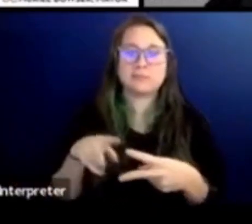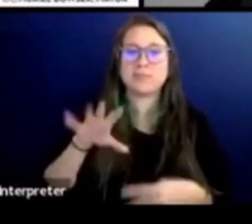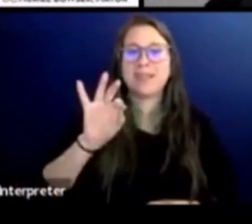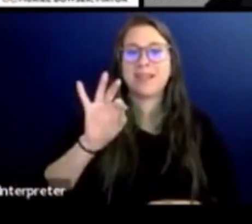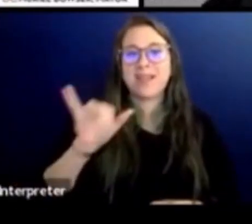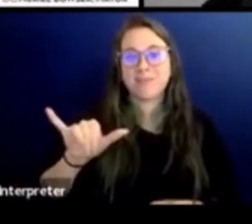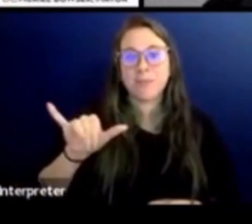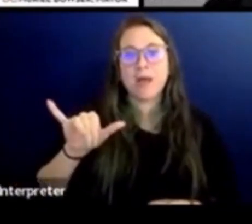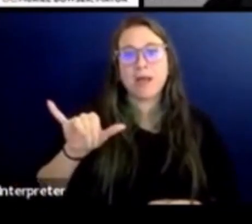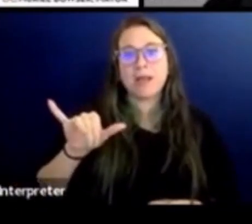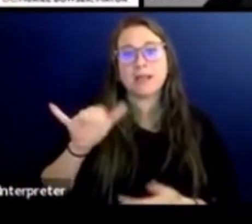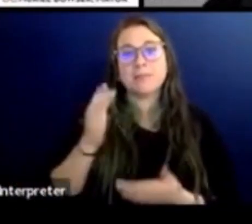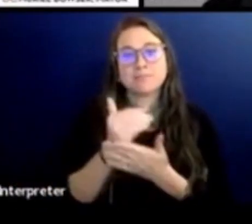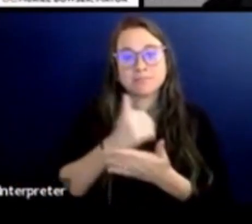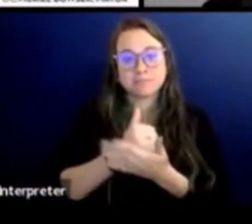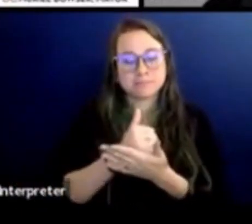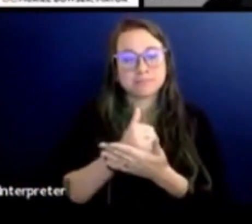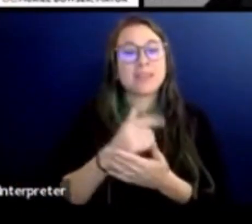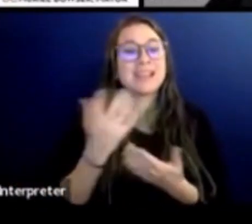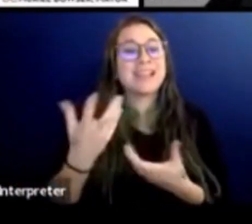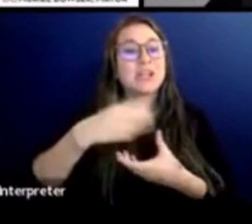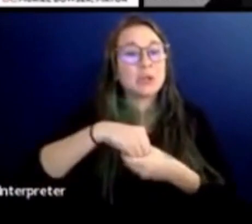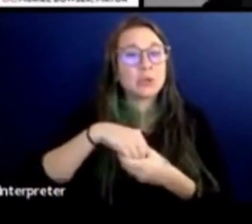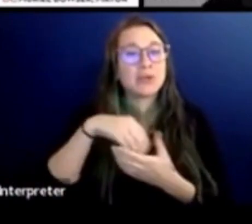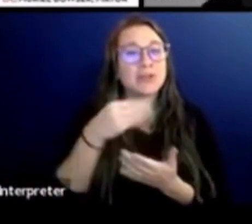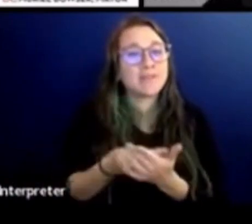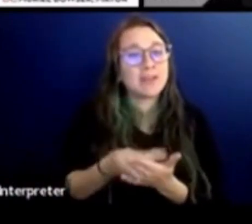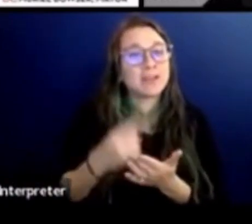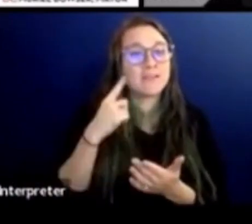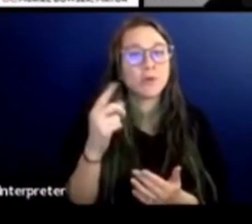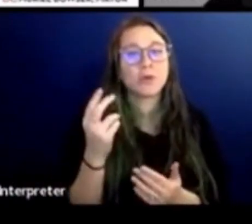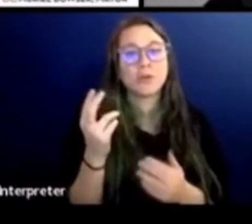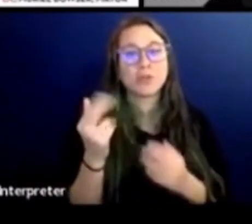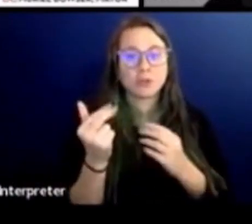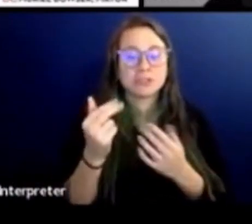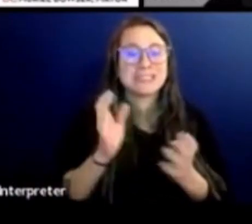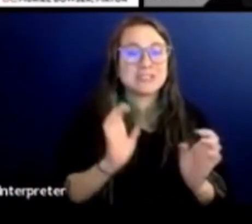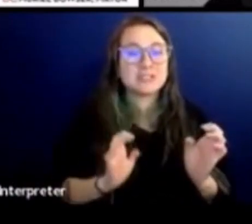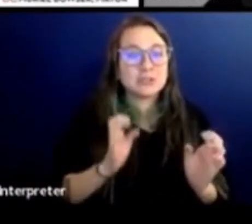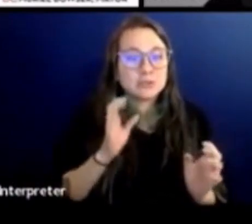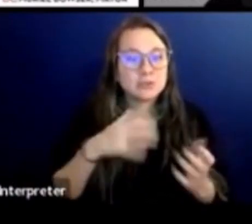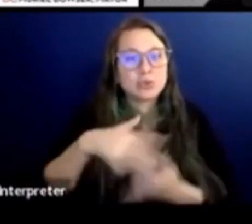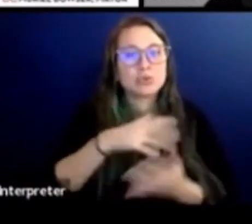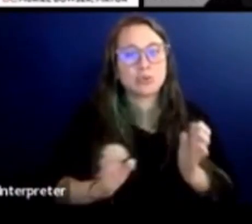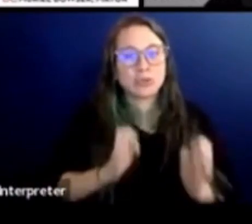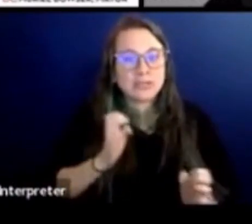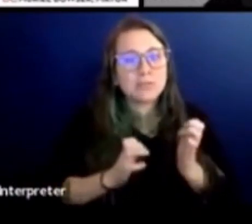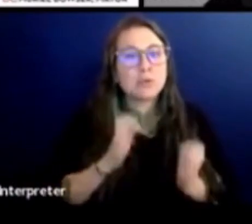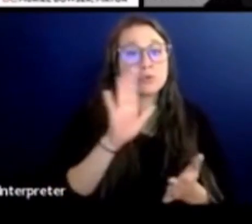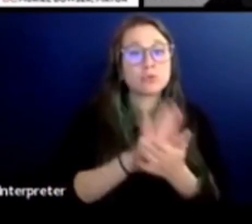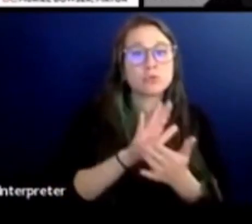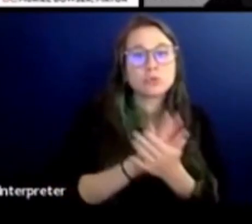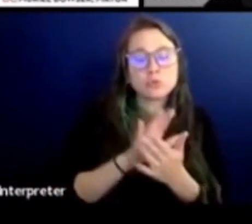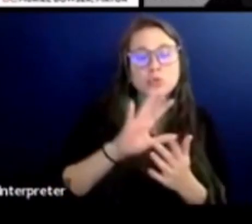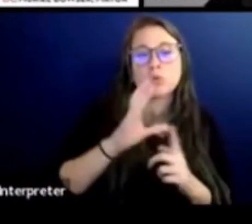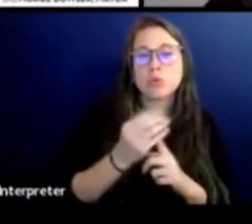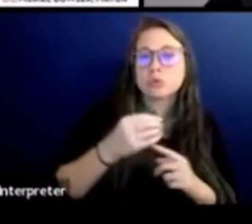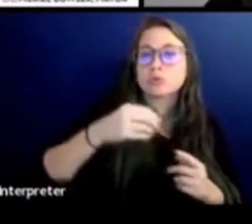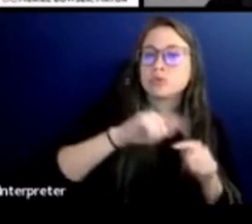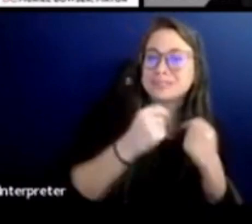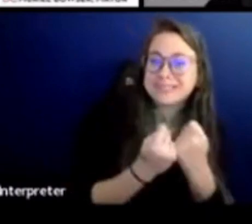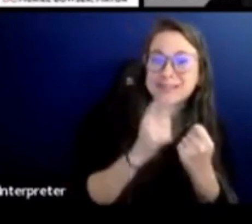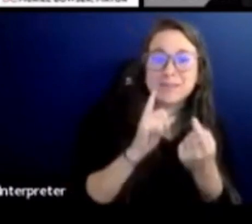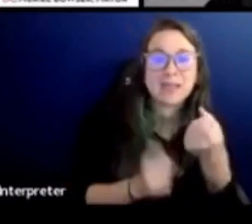DC budget included funding for a 13-member social-emotional learning and school culture team that would support schools with student